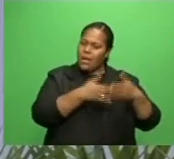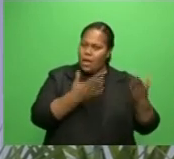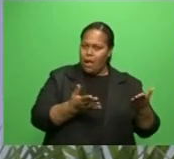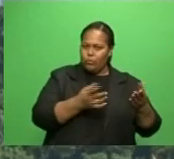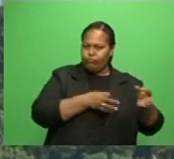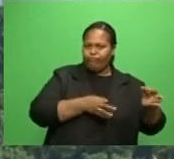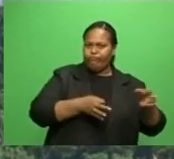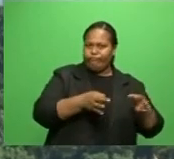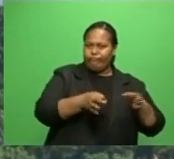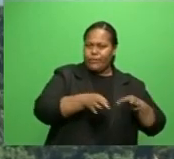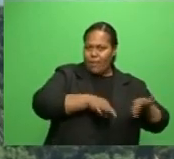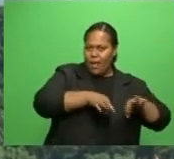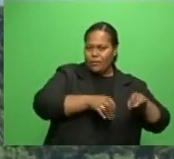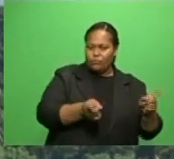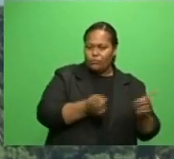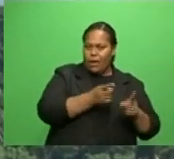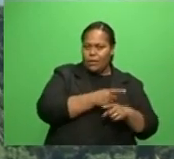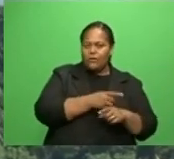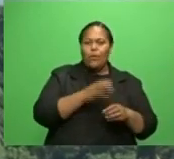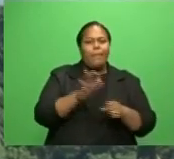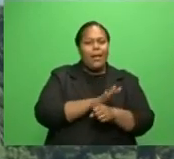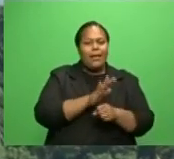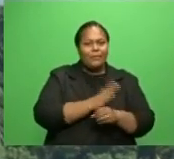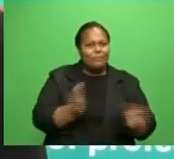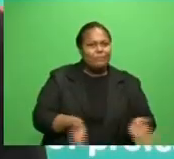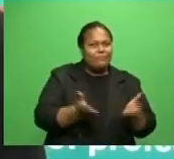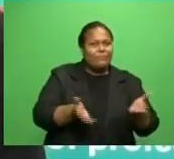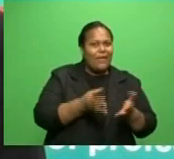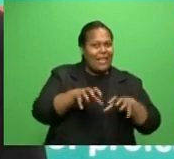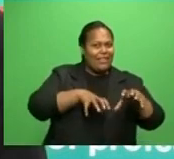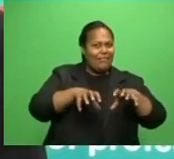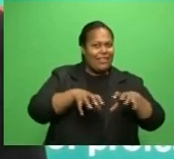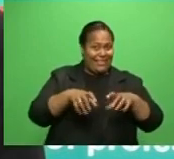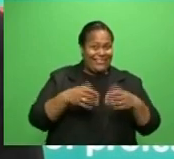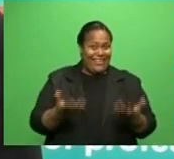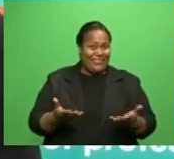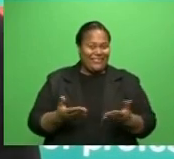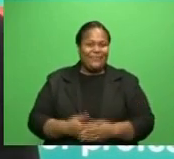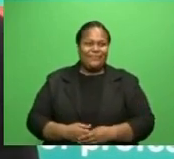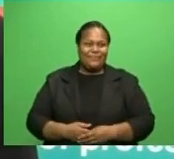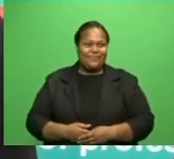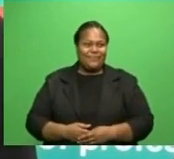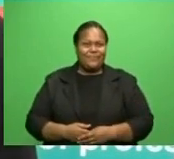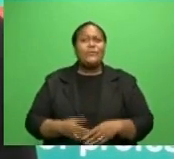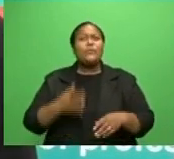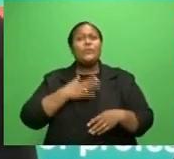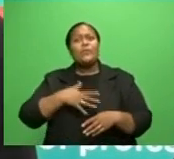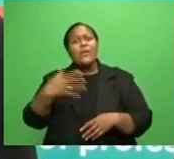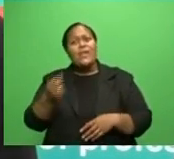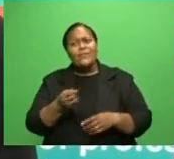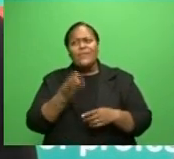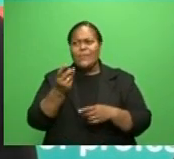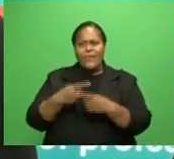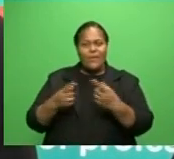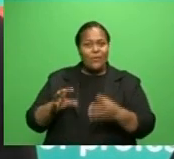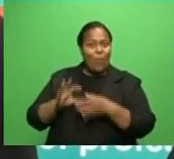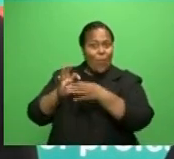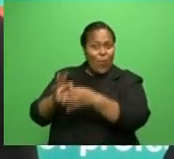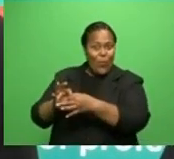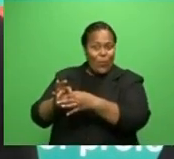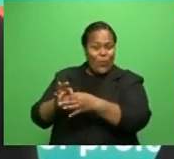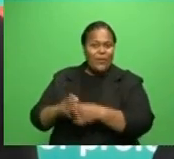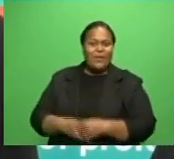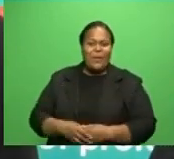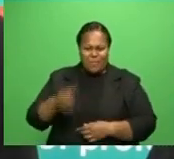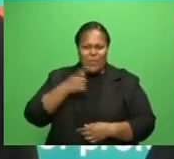create activities in the market. And of course, we know the obvious reason is that they want to have something of their own in terms of the